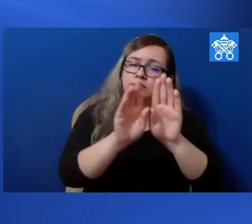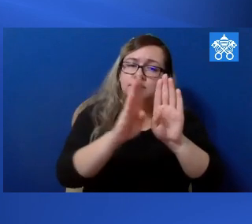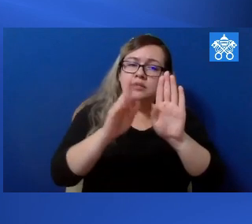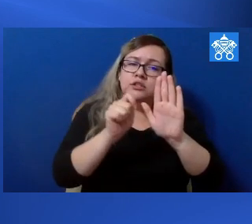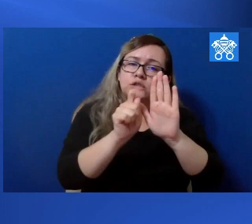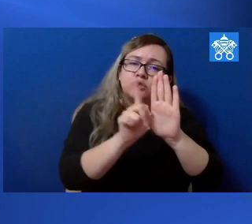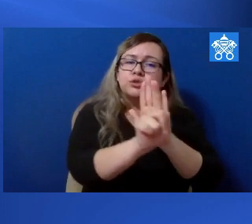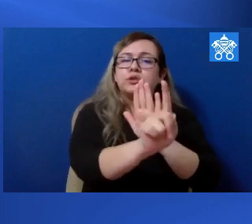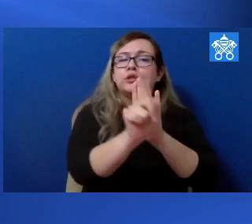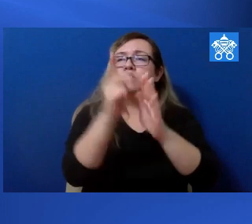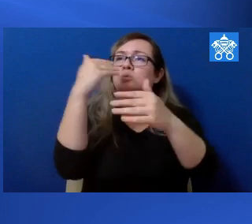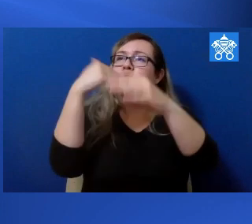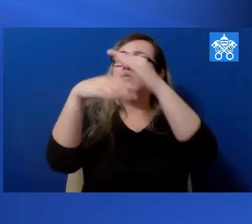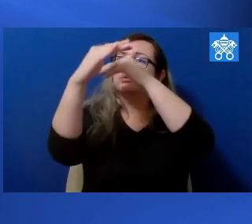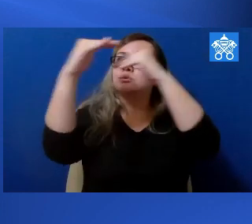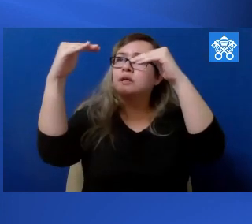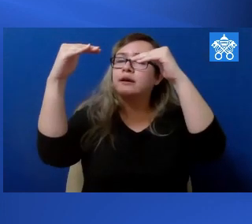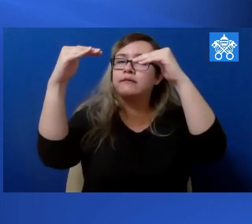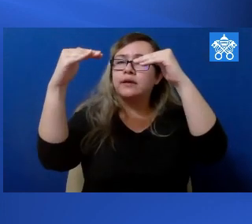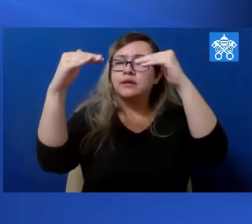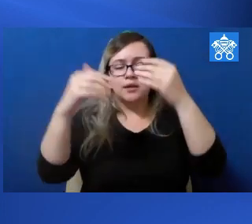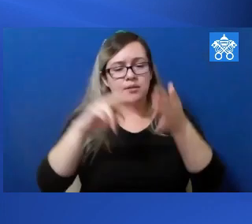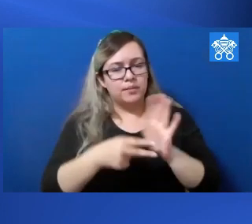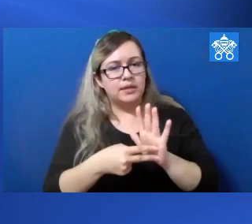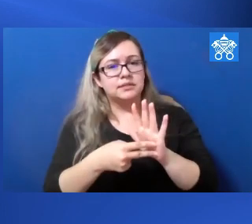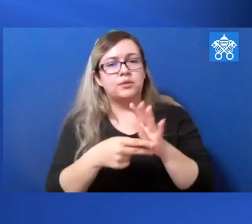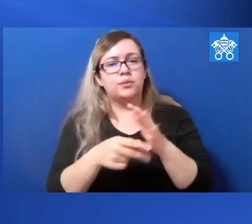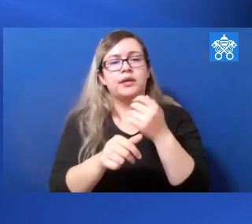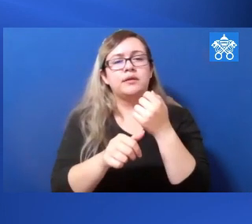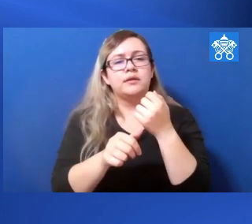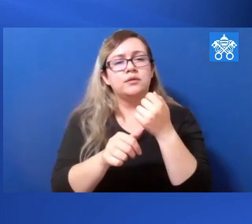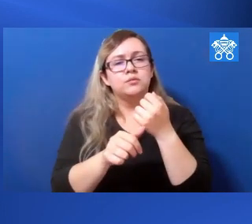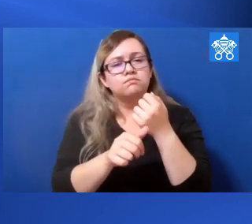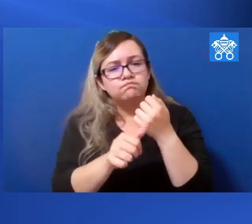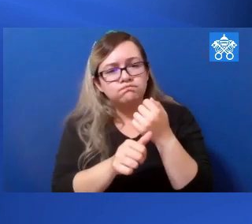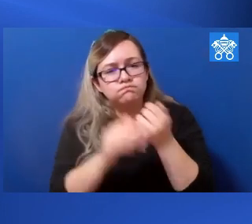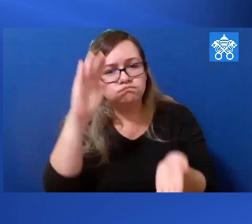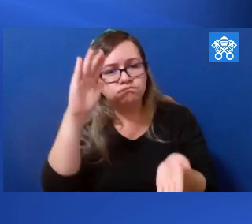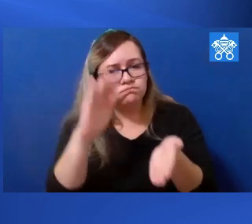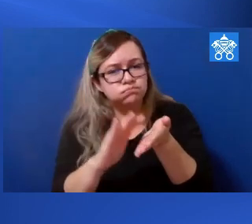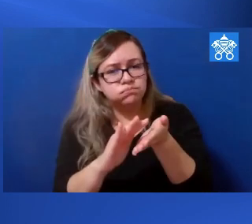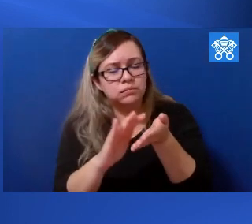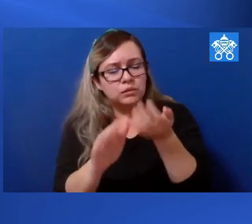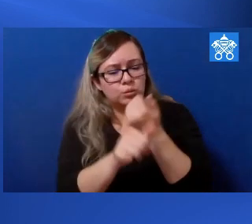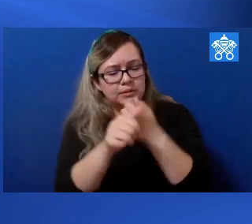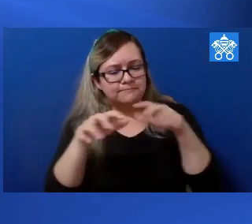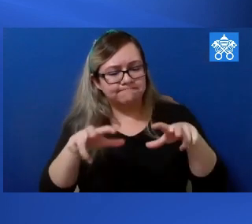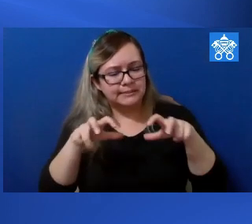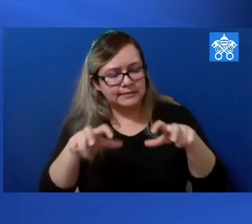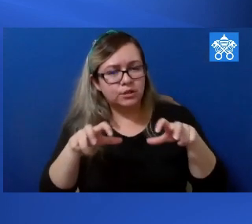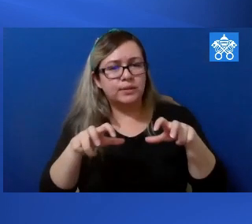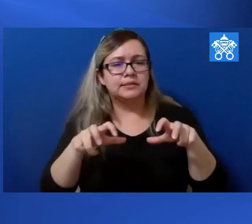Entering into God's proposal for our life requires that we restrict the space of egoism, reduce